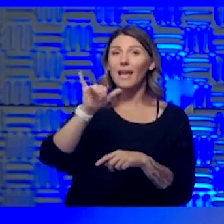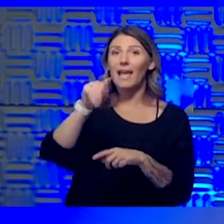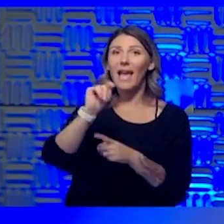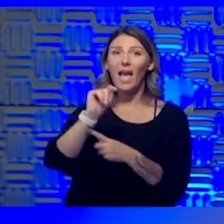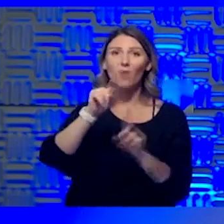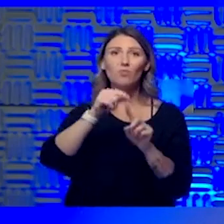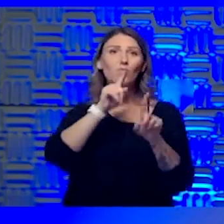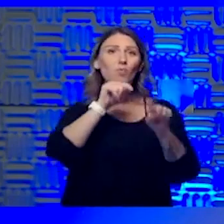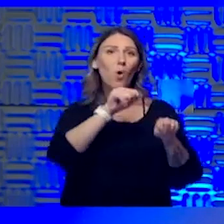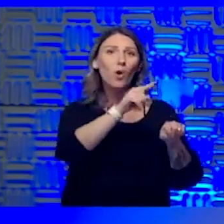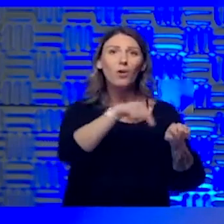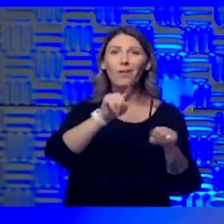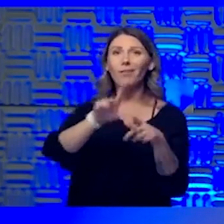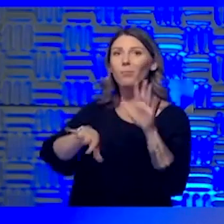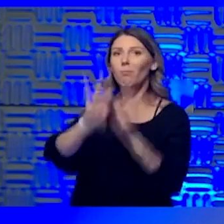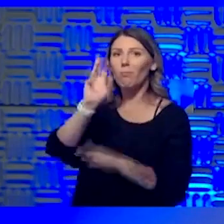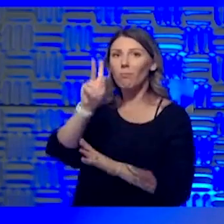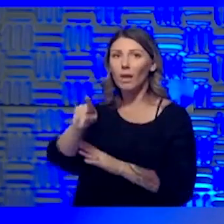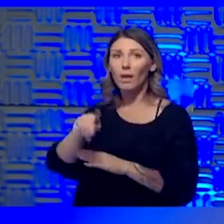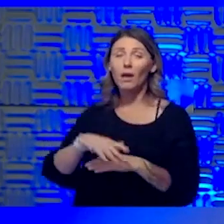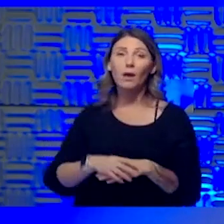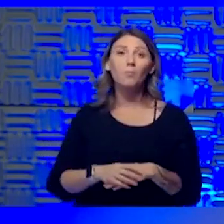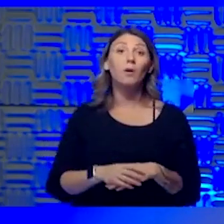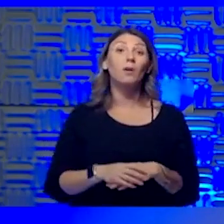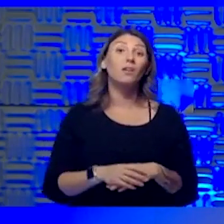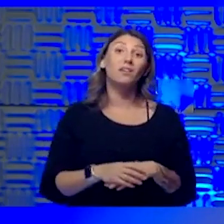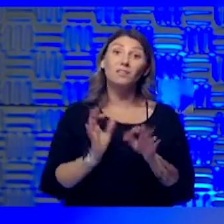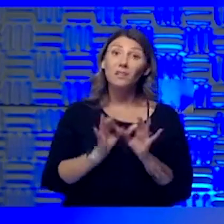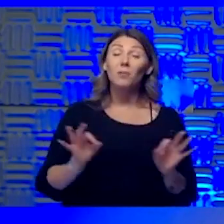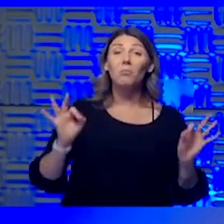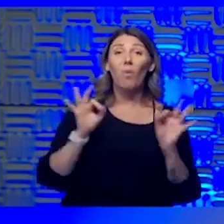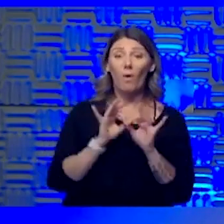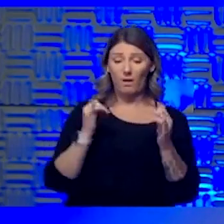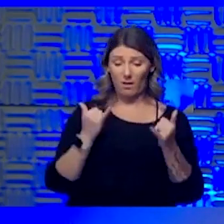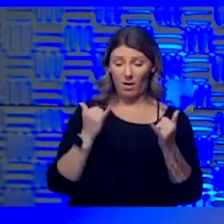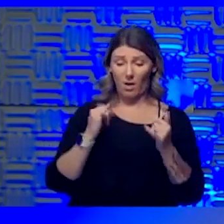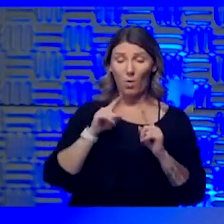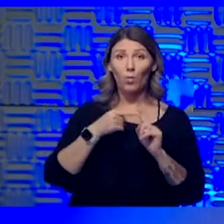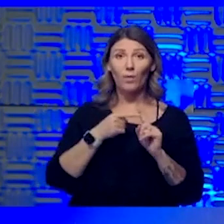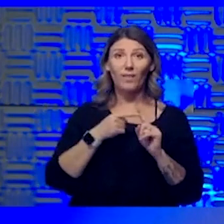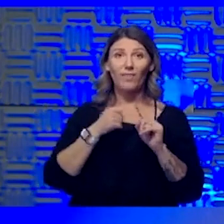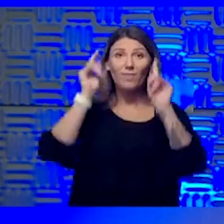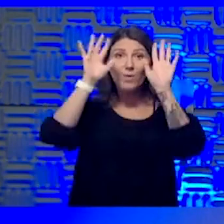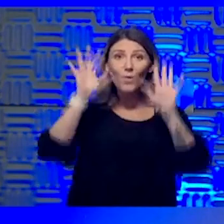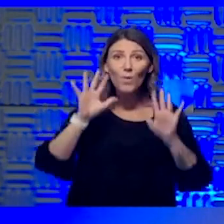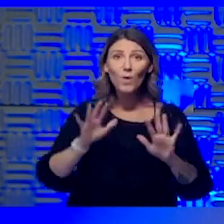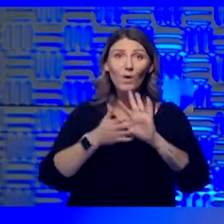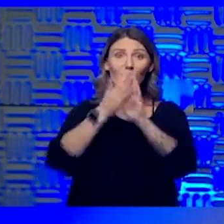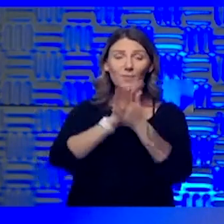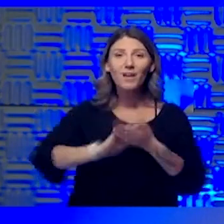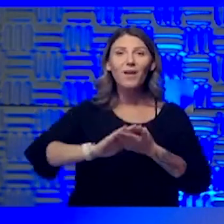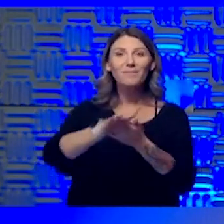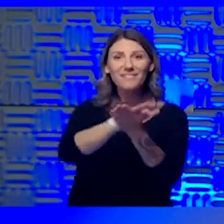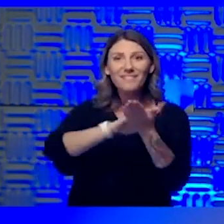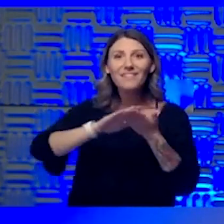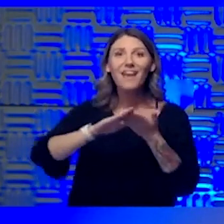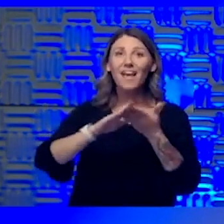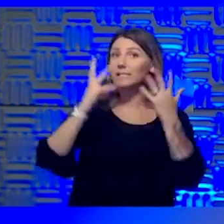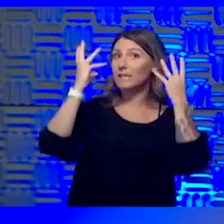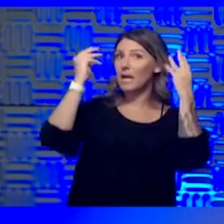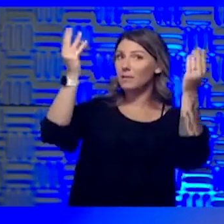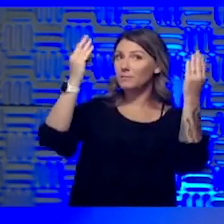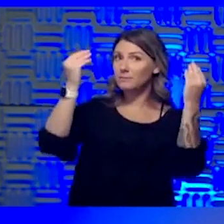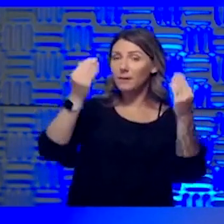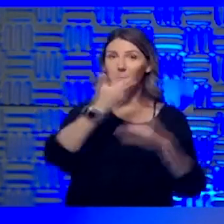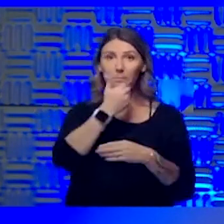think it's important, especially now as the weather is getting nicer. Um, certainly being outside is probably going to be better